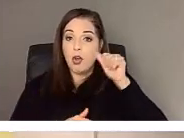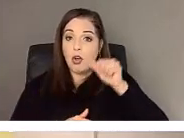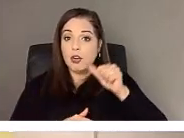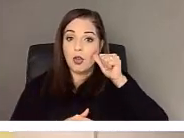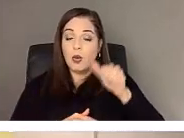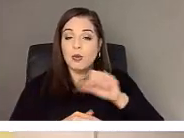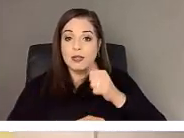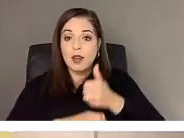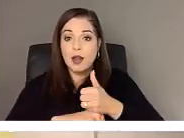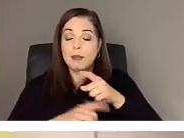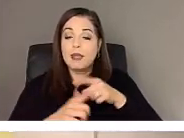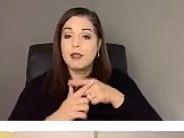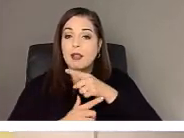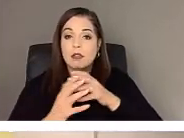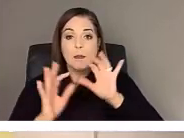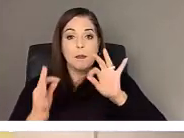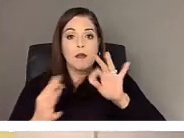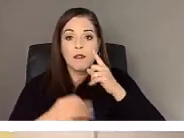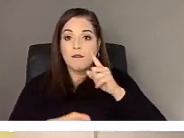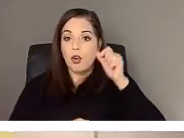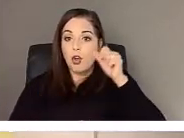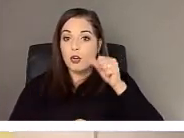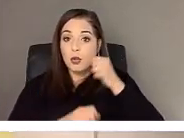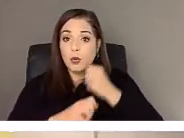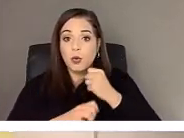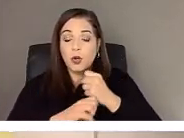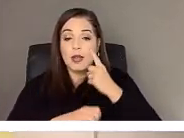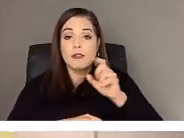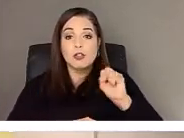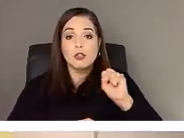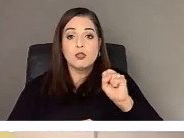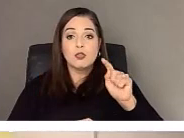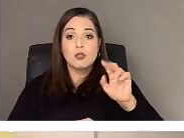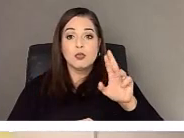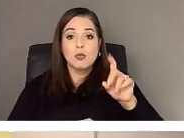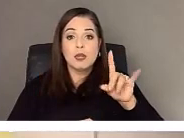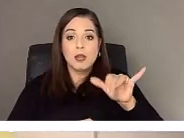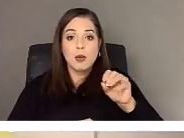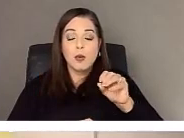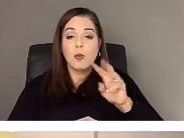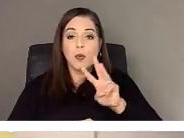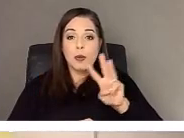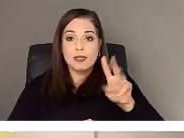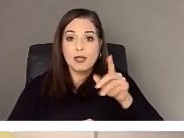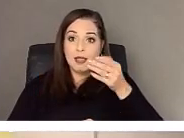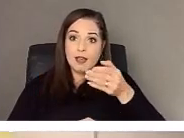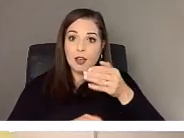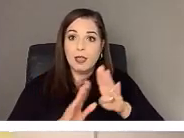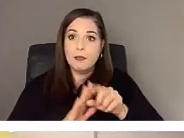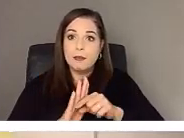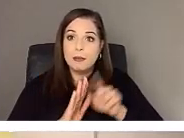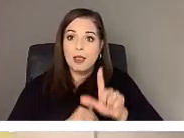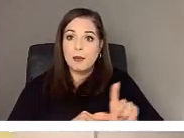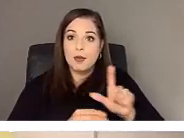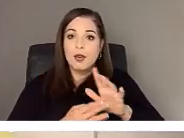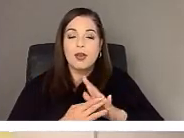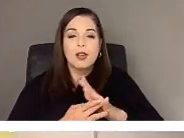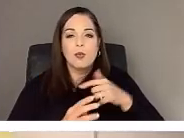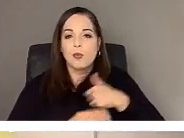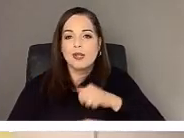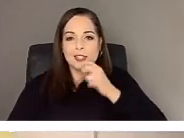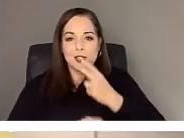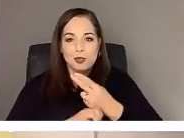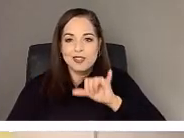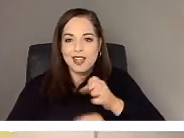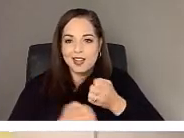picture is from the Mansfield Library Studio One website to give that credit. We didn't actually end up utilizing the